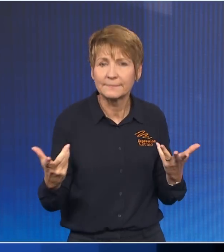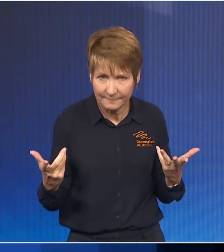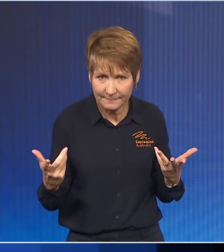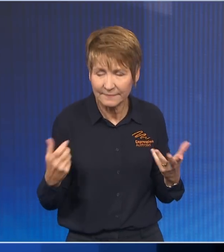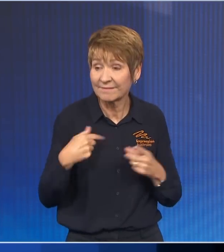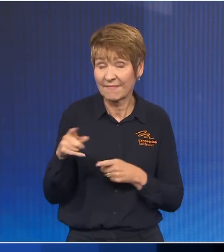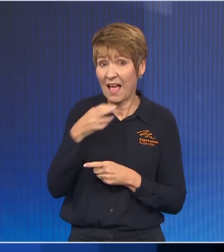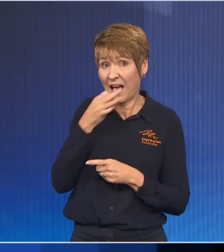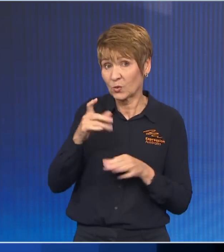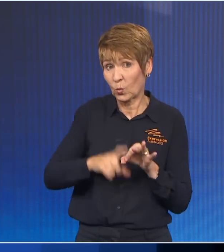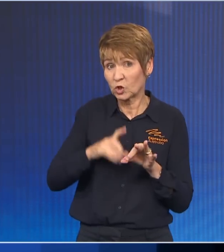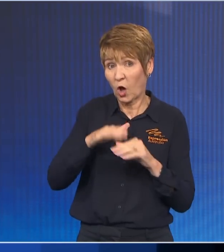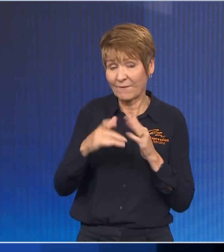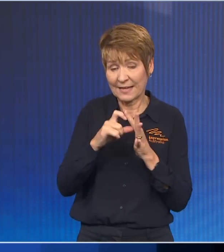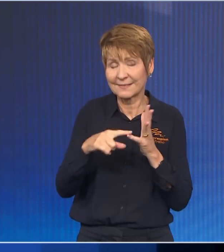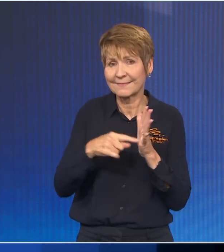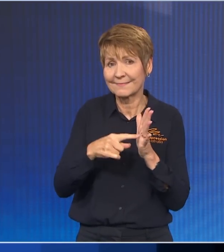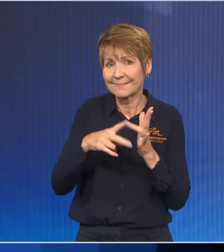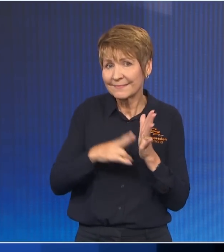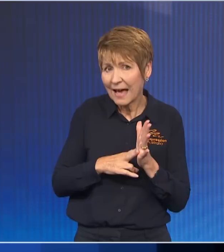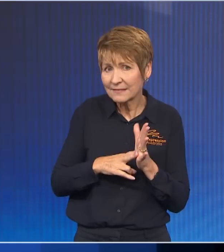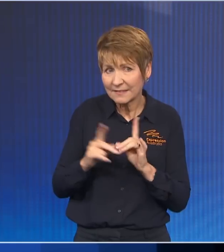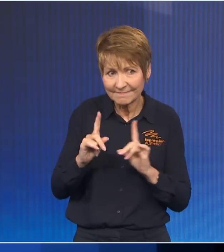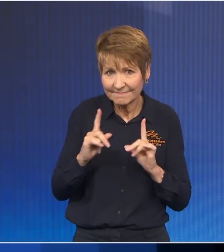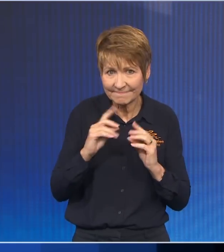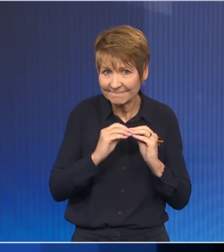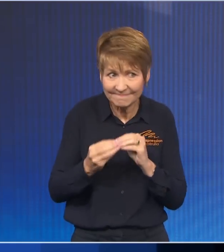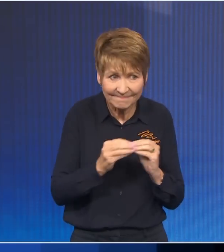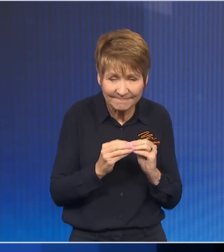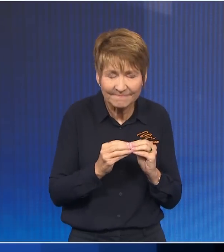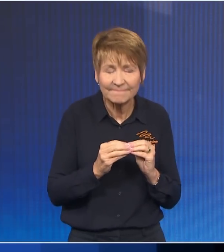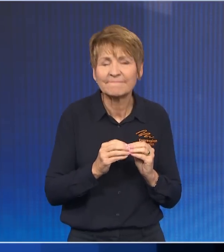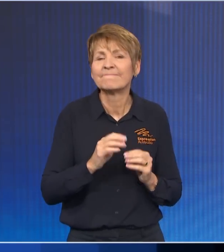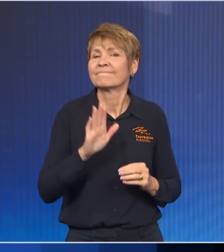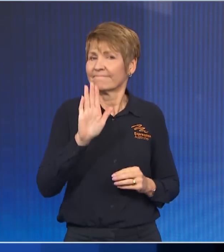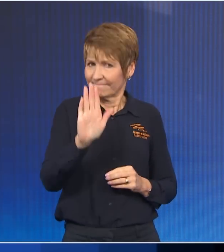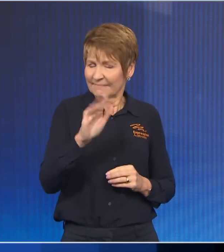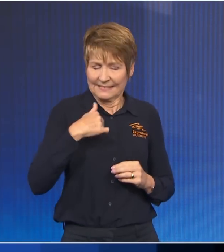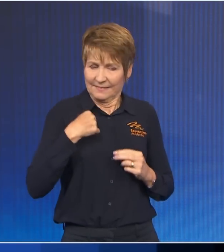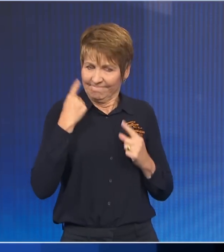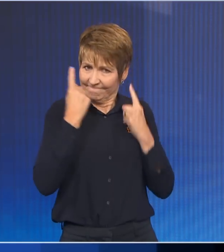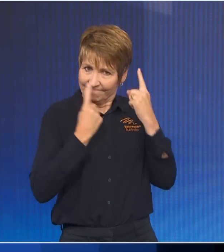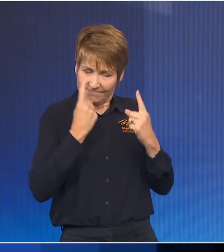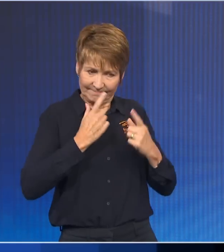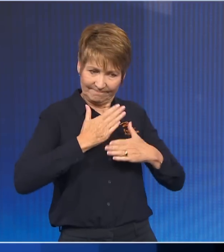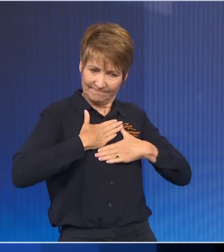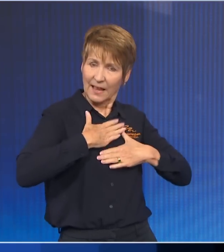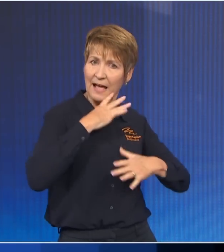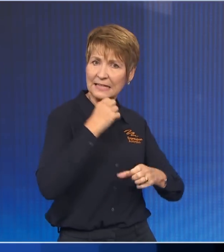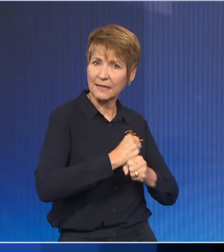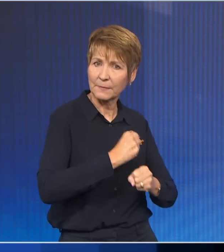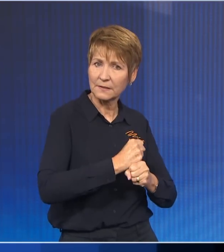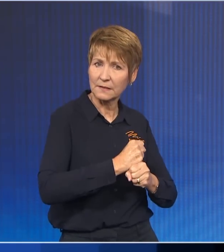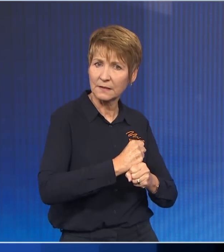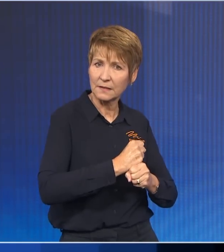overnight? Well, again, this is something that we need to look at as a party. But you also, as a party, need to remain true to yourself.